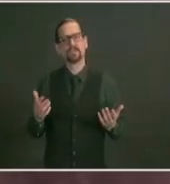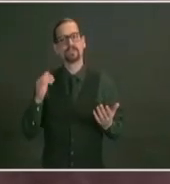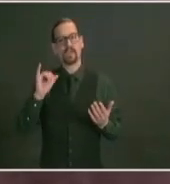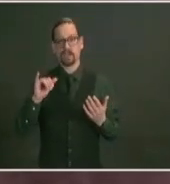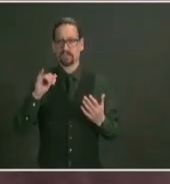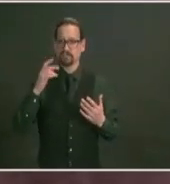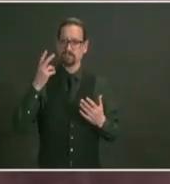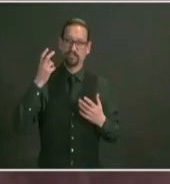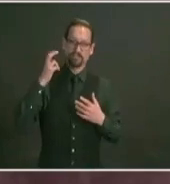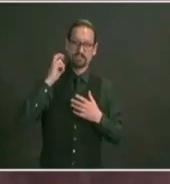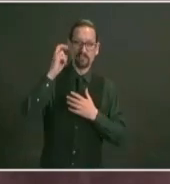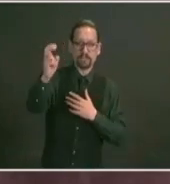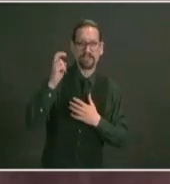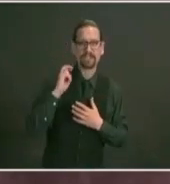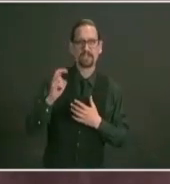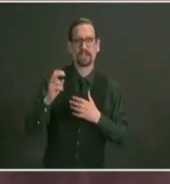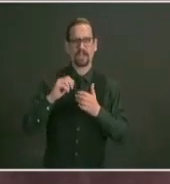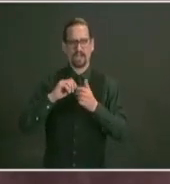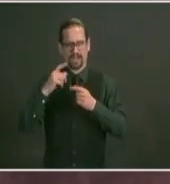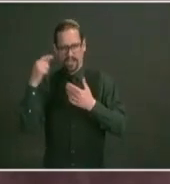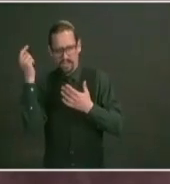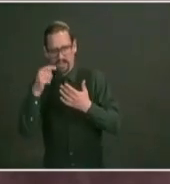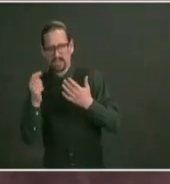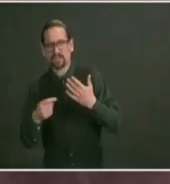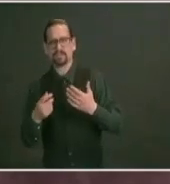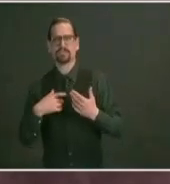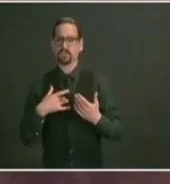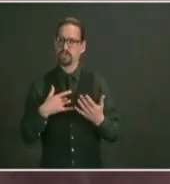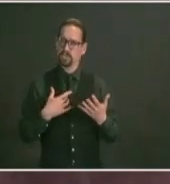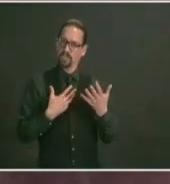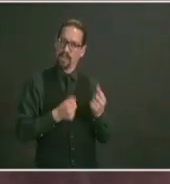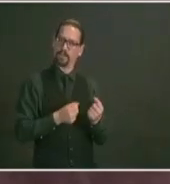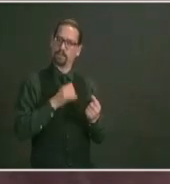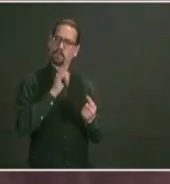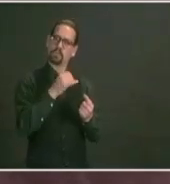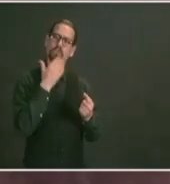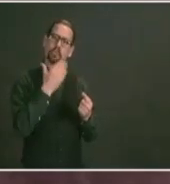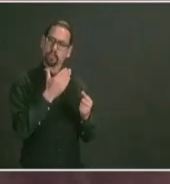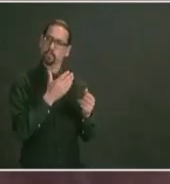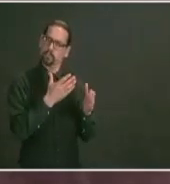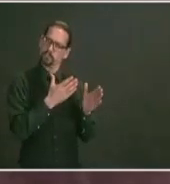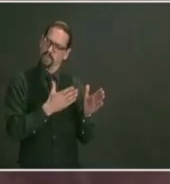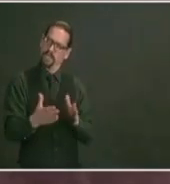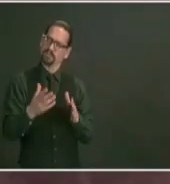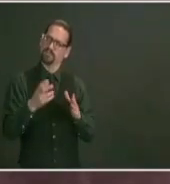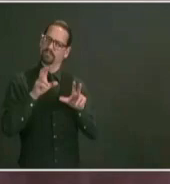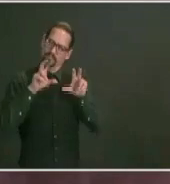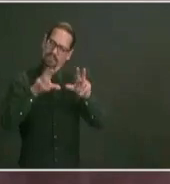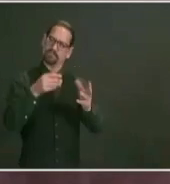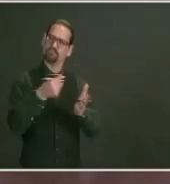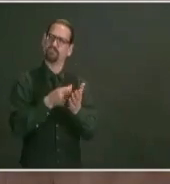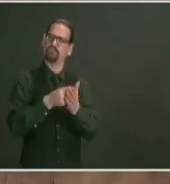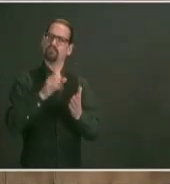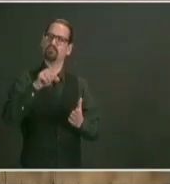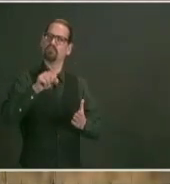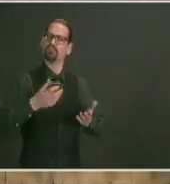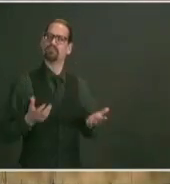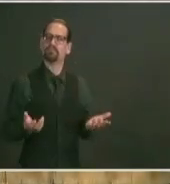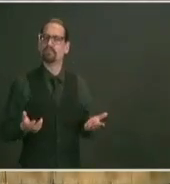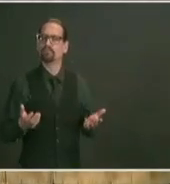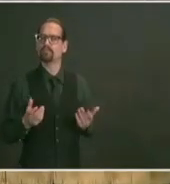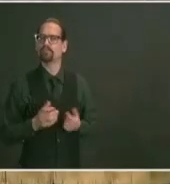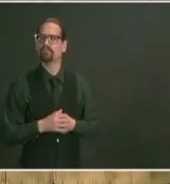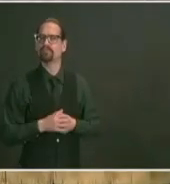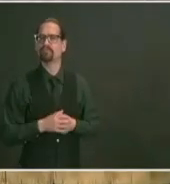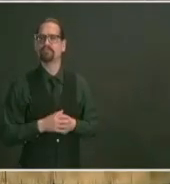confident that it'll be a good plan and we're going to invest those dollars to improve the transportation in providence uh you mentioned you're looking forward to the date